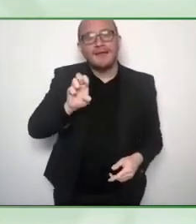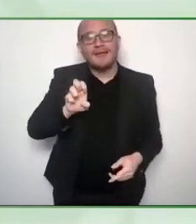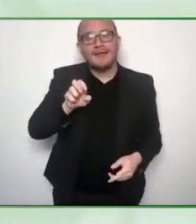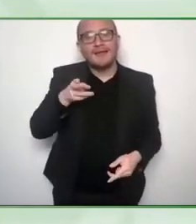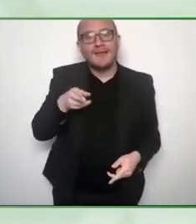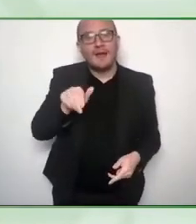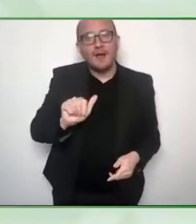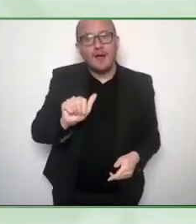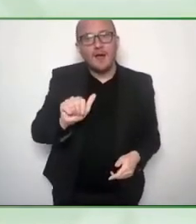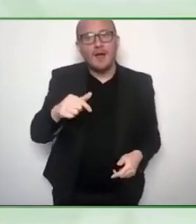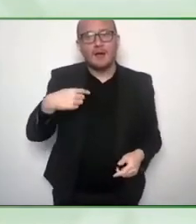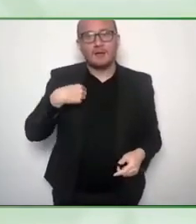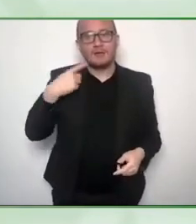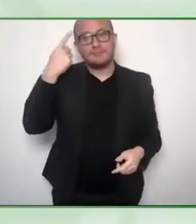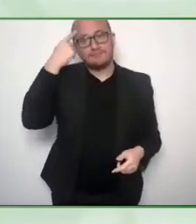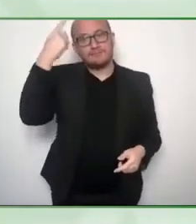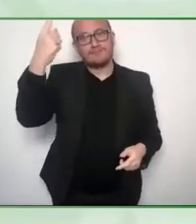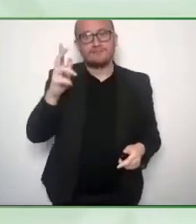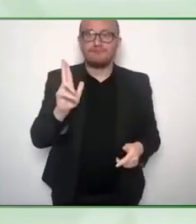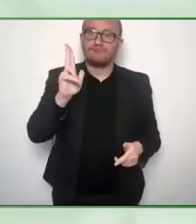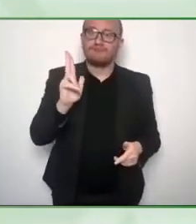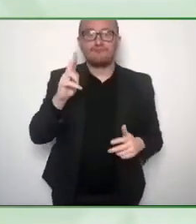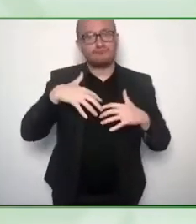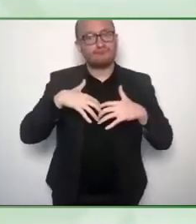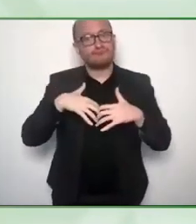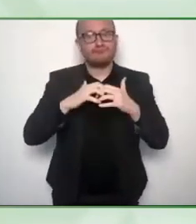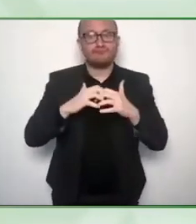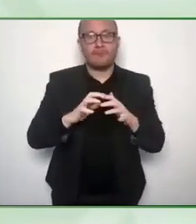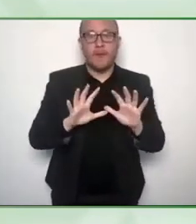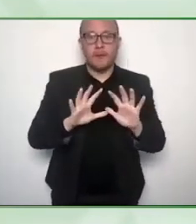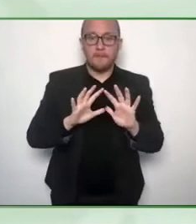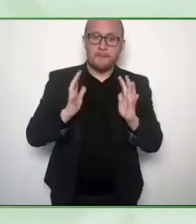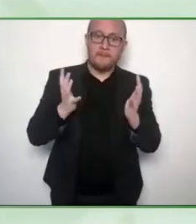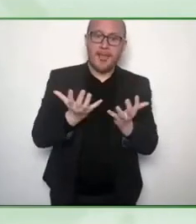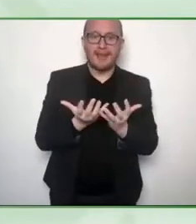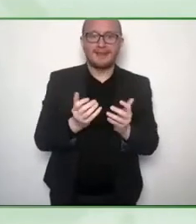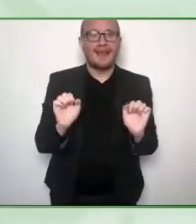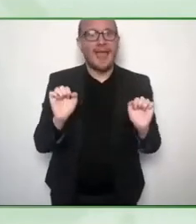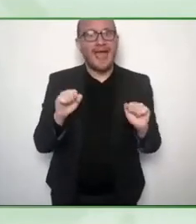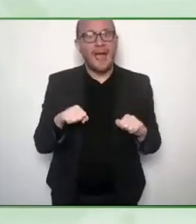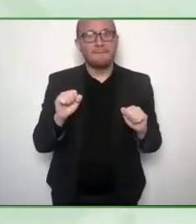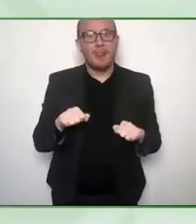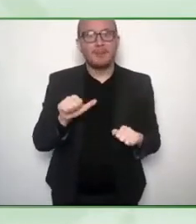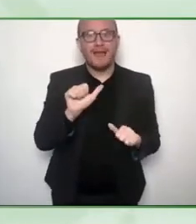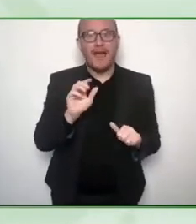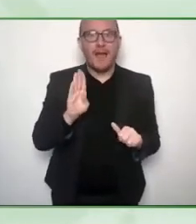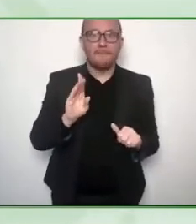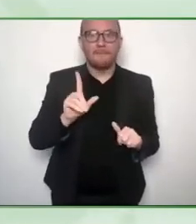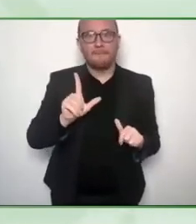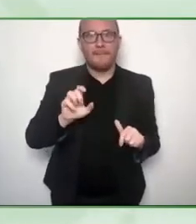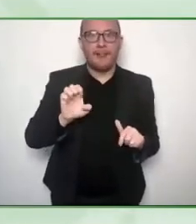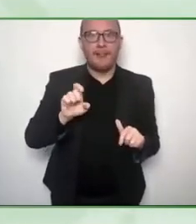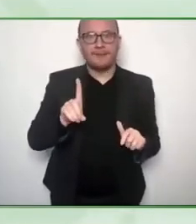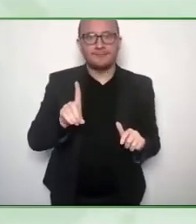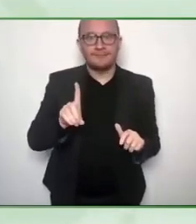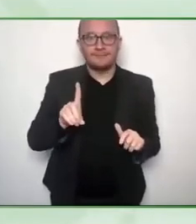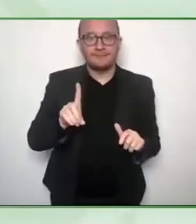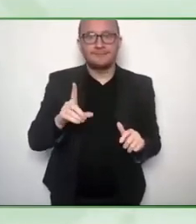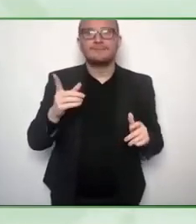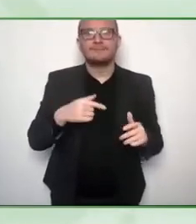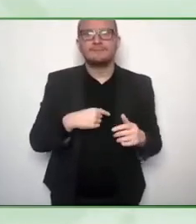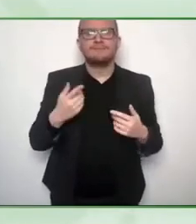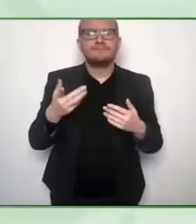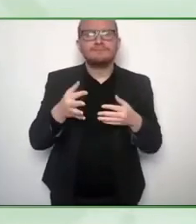description is I have short hair, a wheatish complexion and I'm wearing